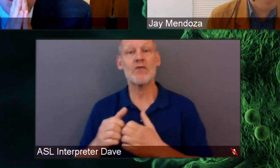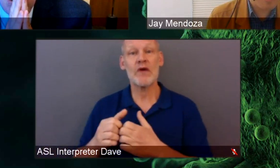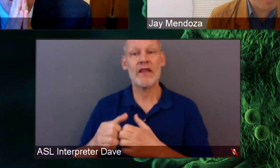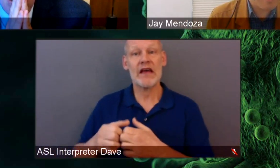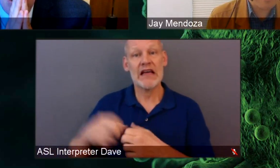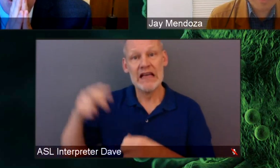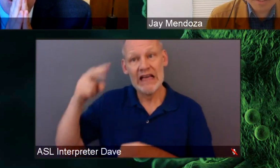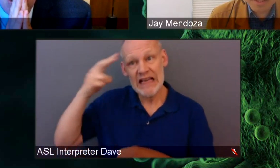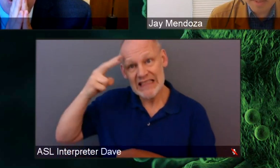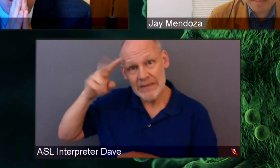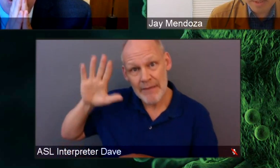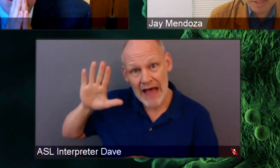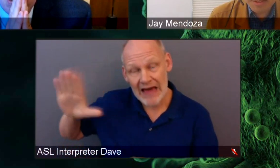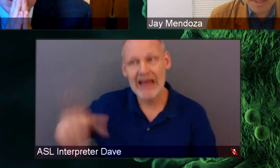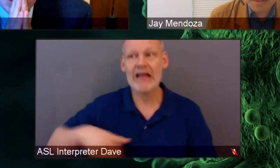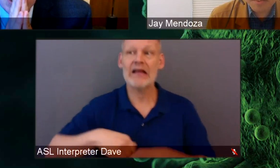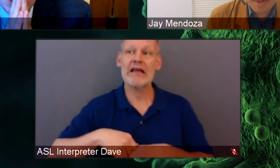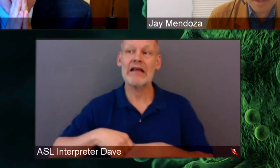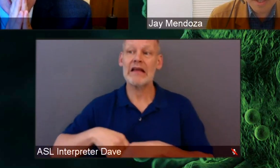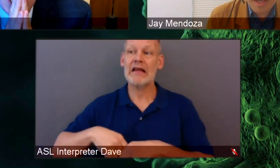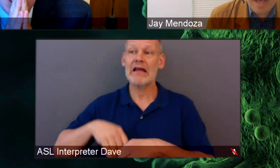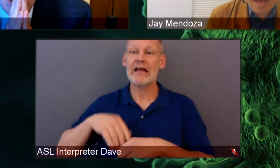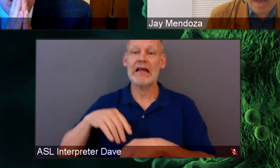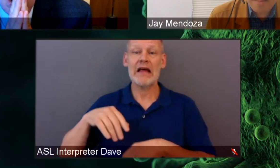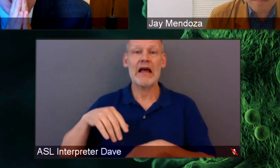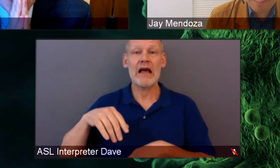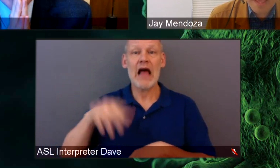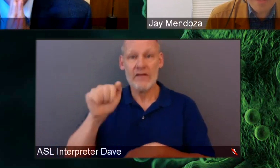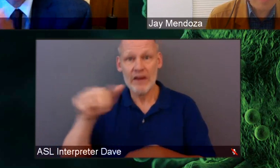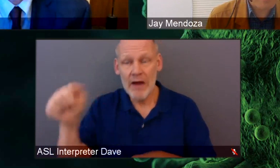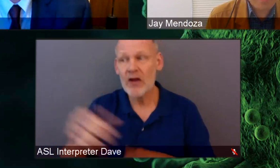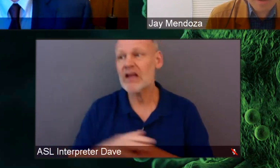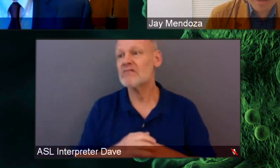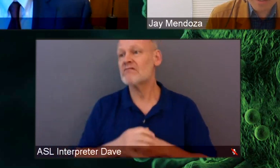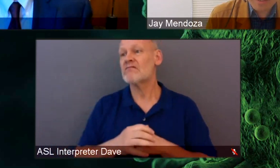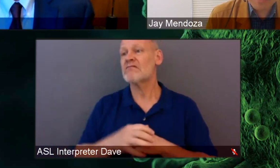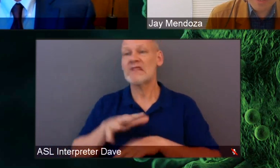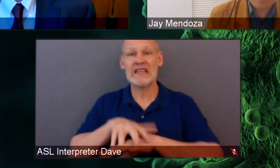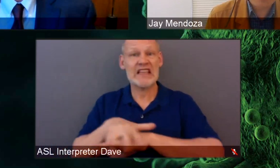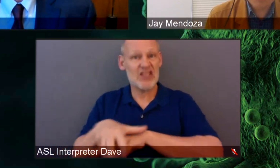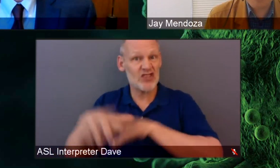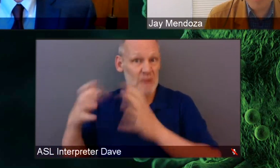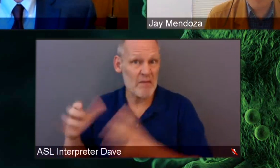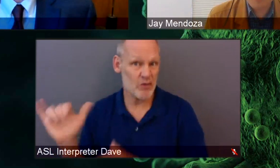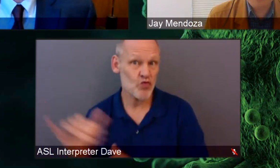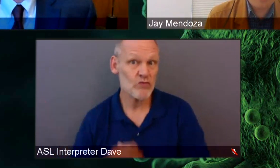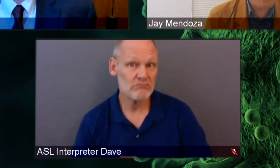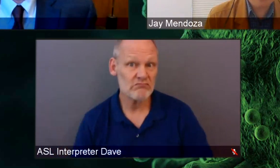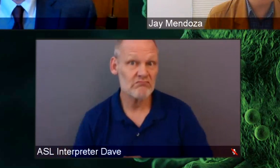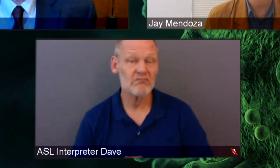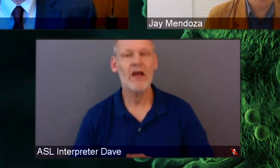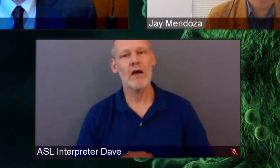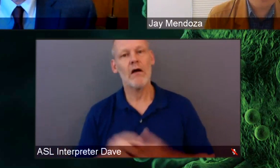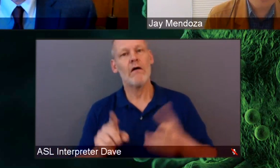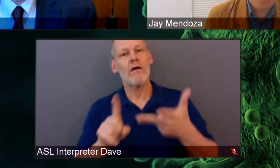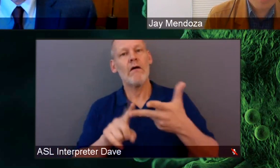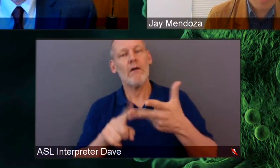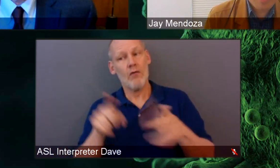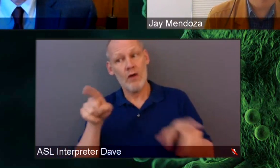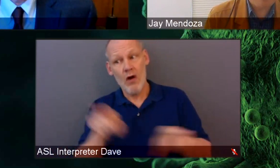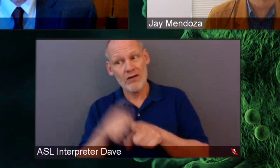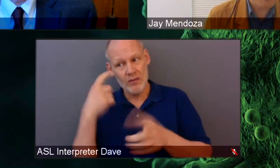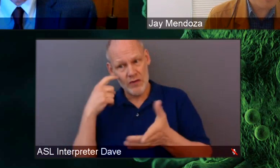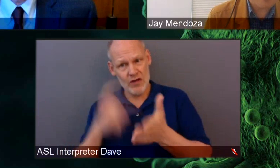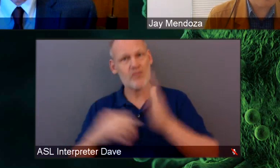African American and indigenous populations as well. And then there are, we also see disparities in cancer screenings.